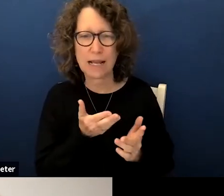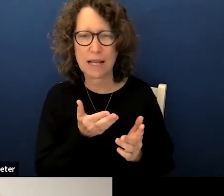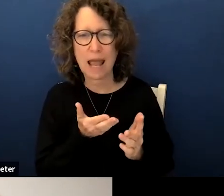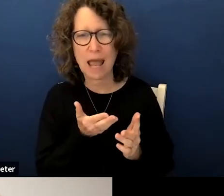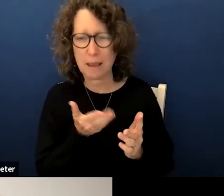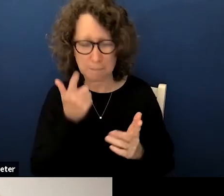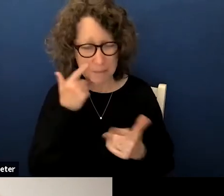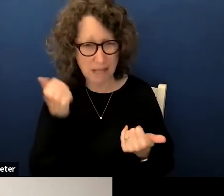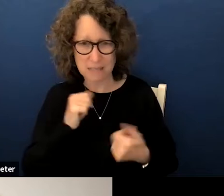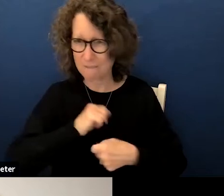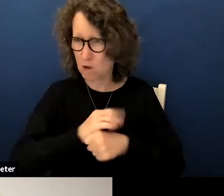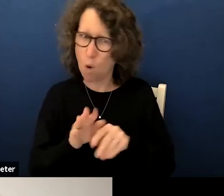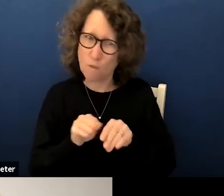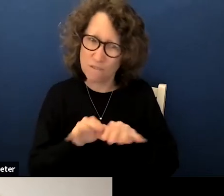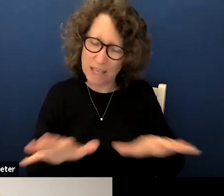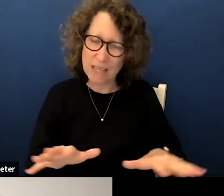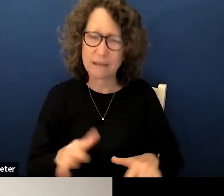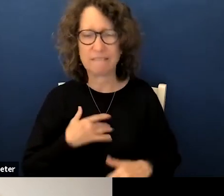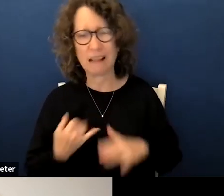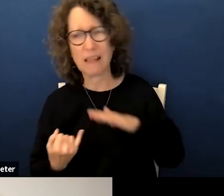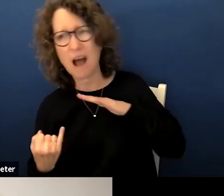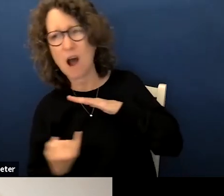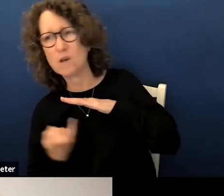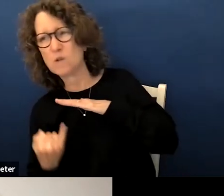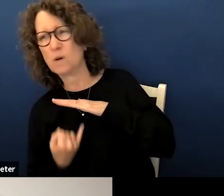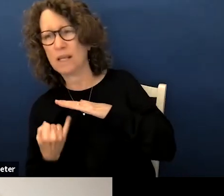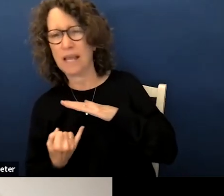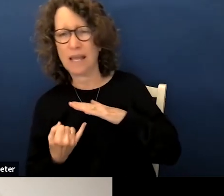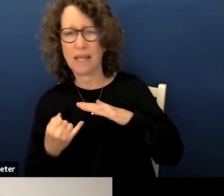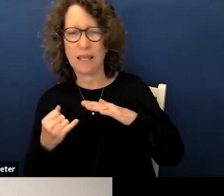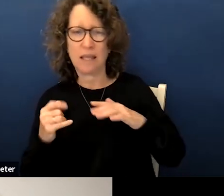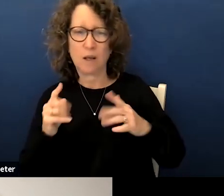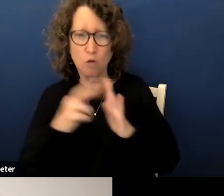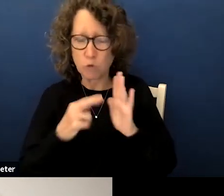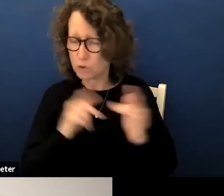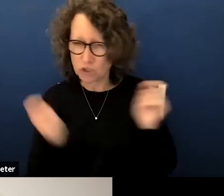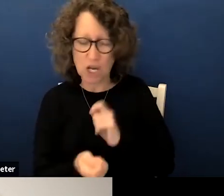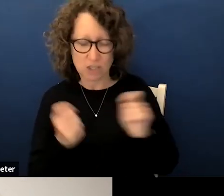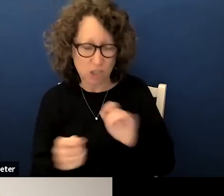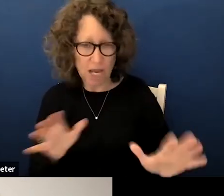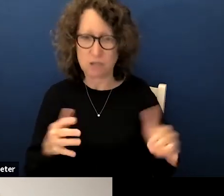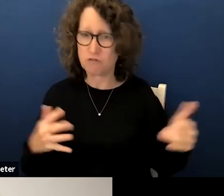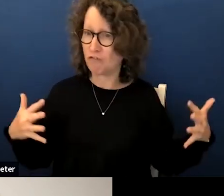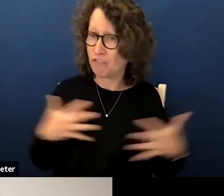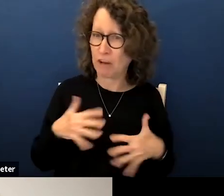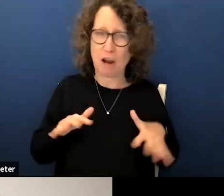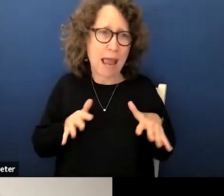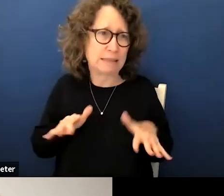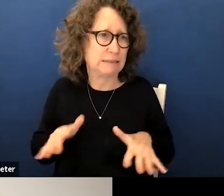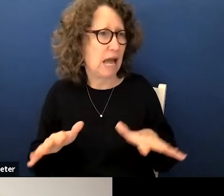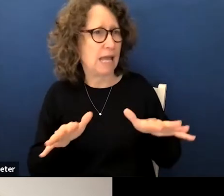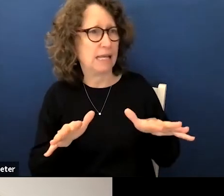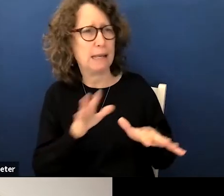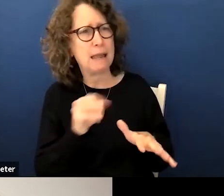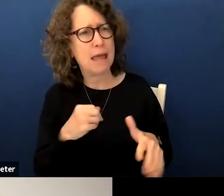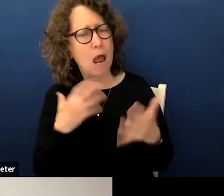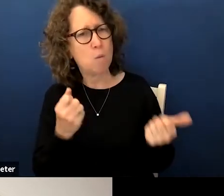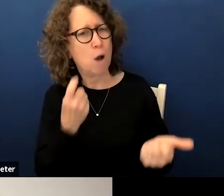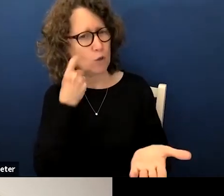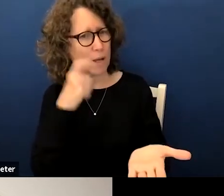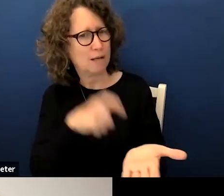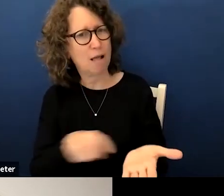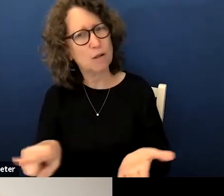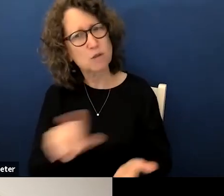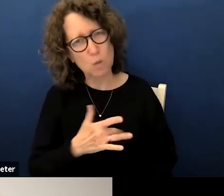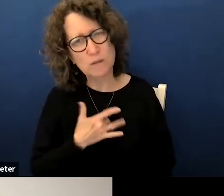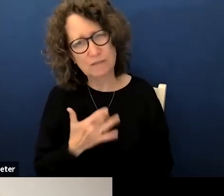covet with feelings of isolation never changing covet rules fear anxiety and i want to acknowledge those